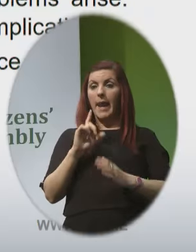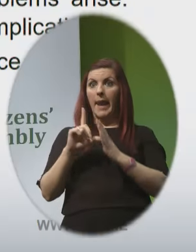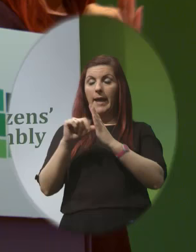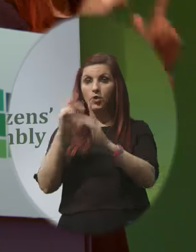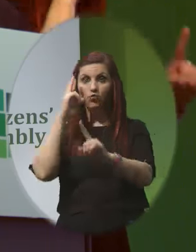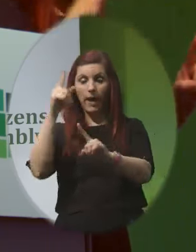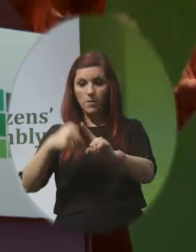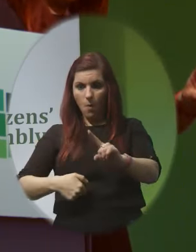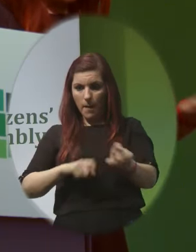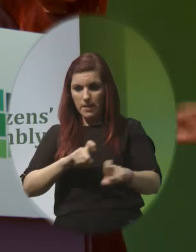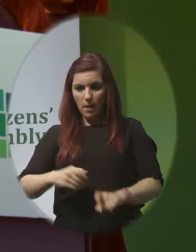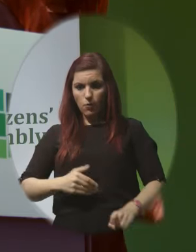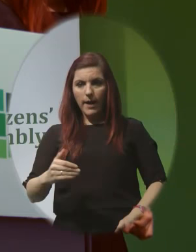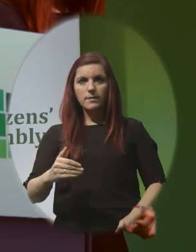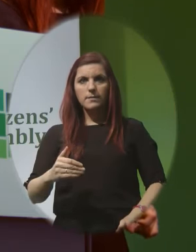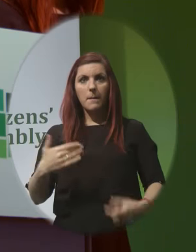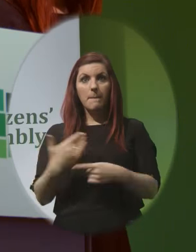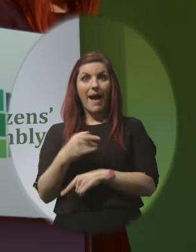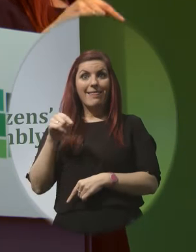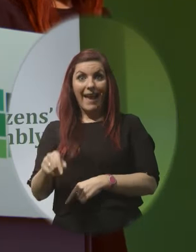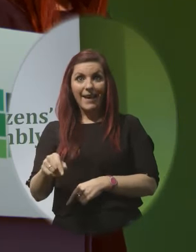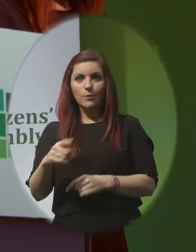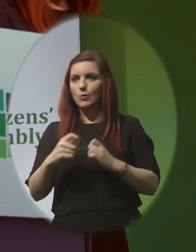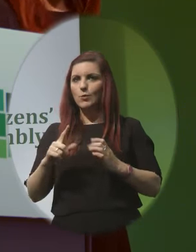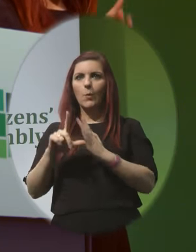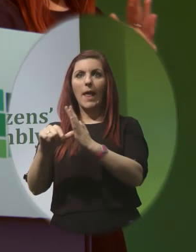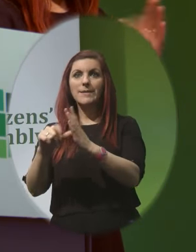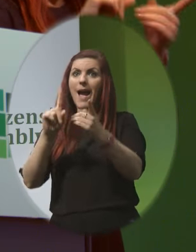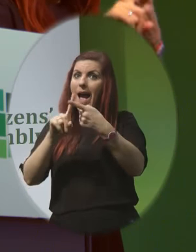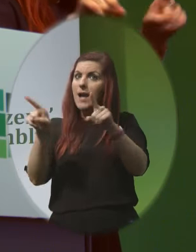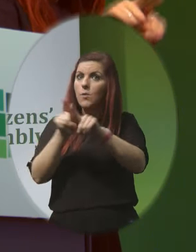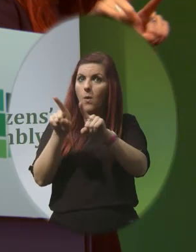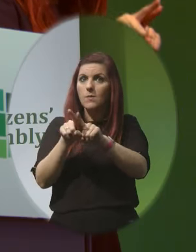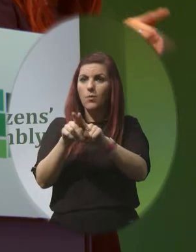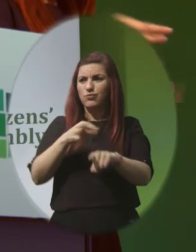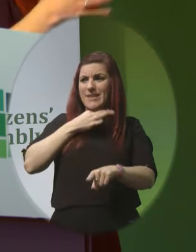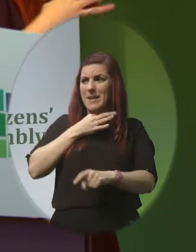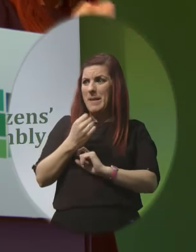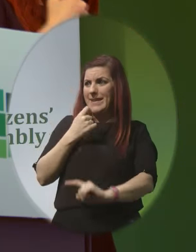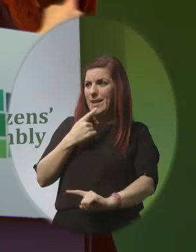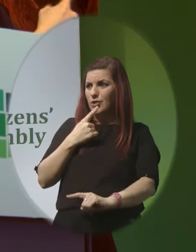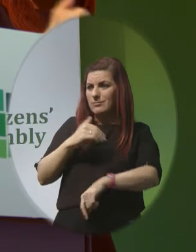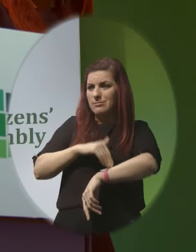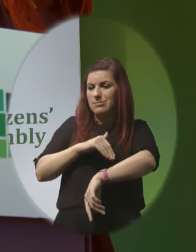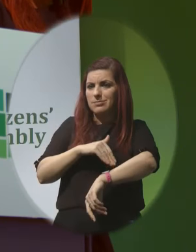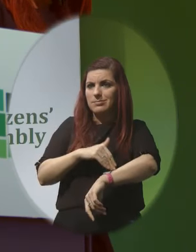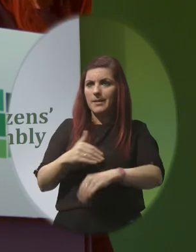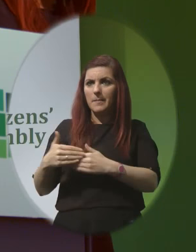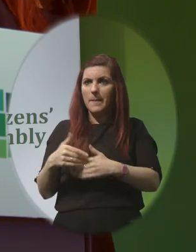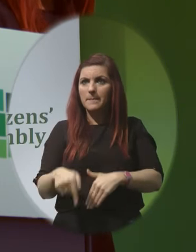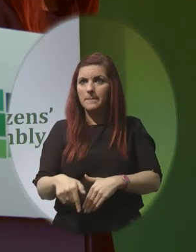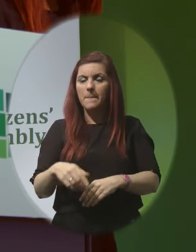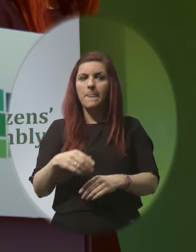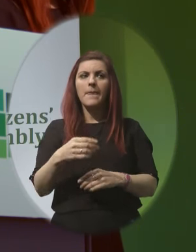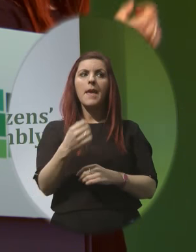continuing at this stage her pregnancy has now been exposed to potentially harmful medication medication bought online is not